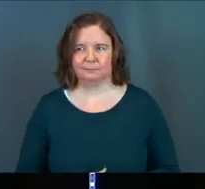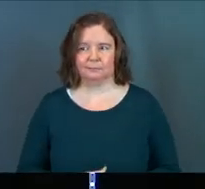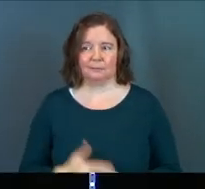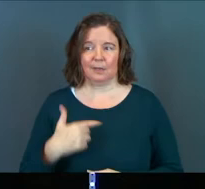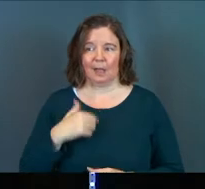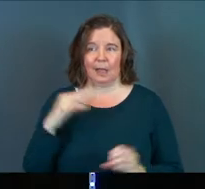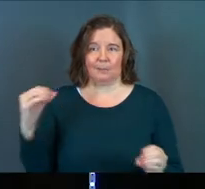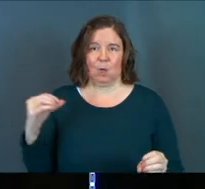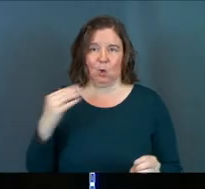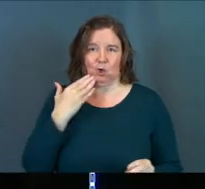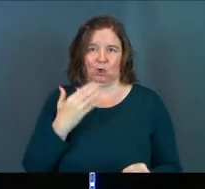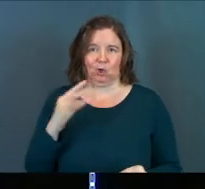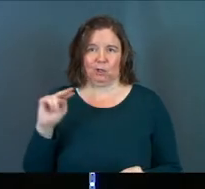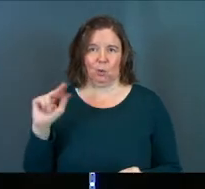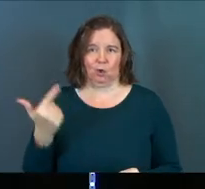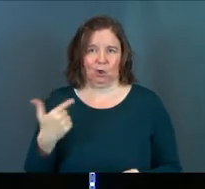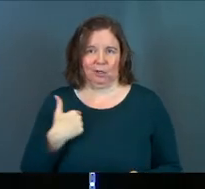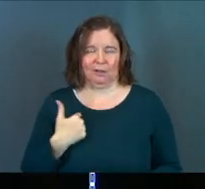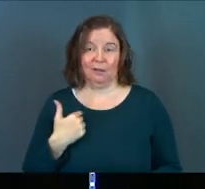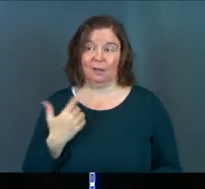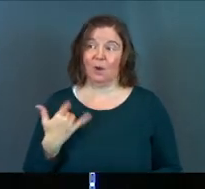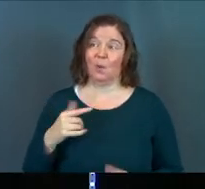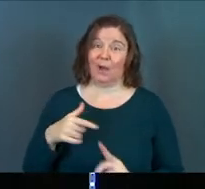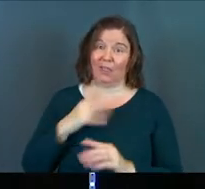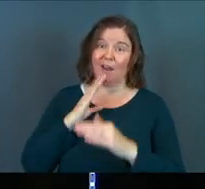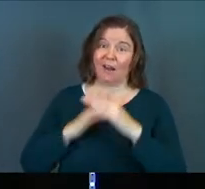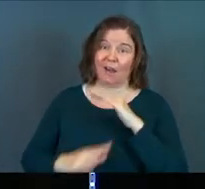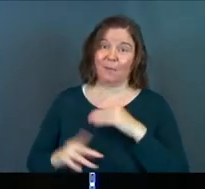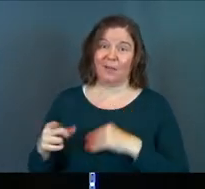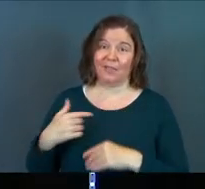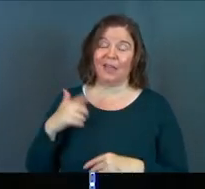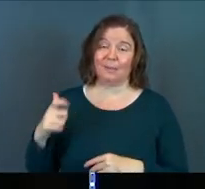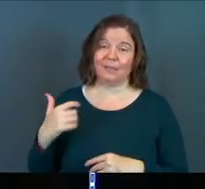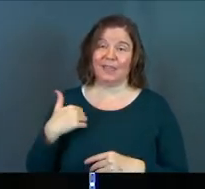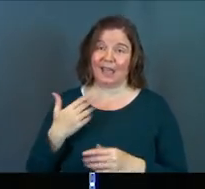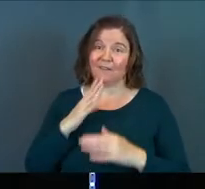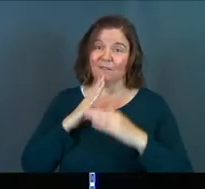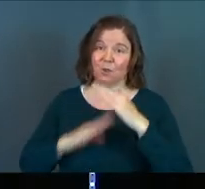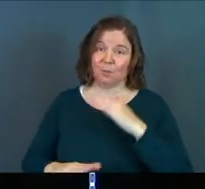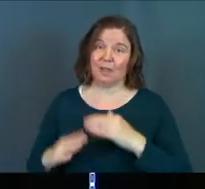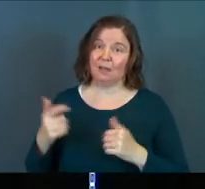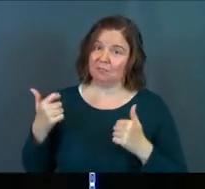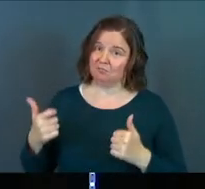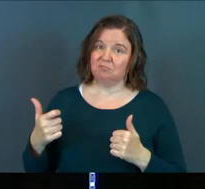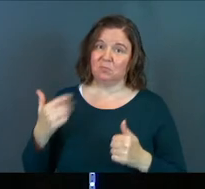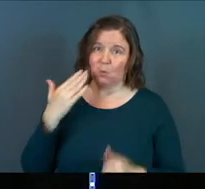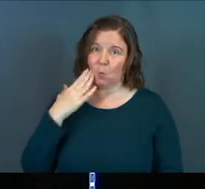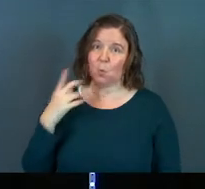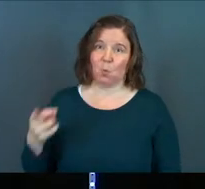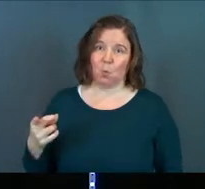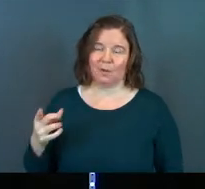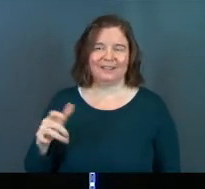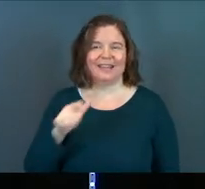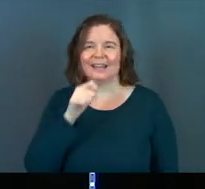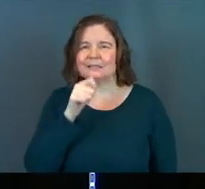I'm no good. It's like, wow, they're so humble. Wow, they must, they've got humility down. That is not humility.